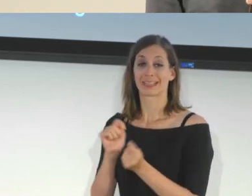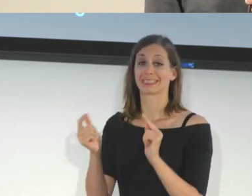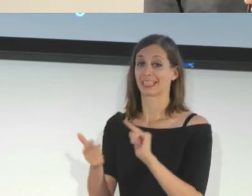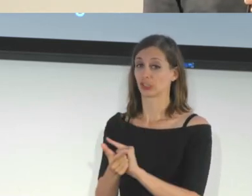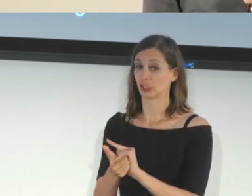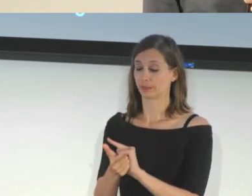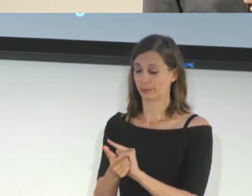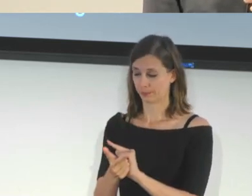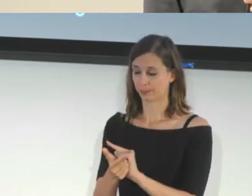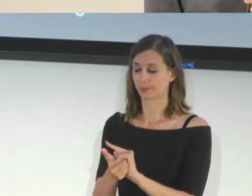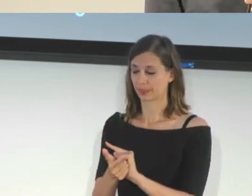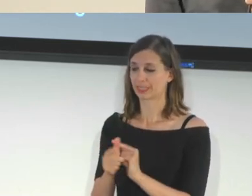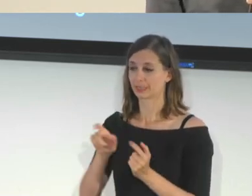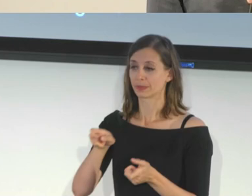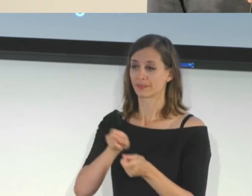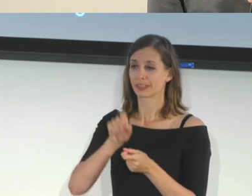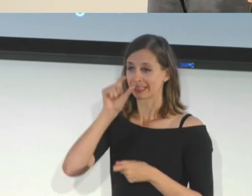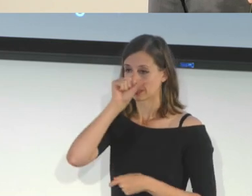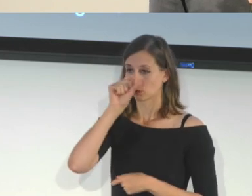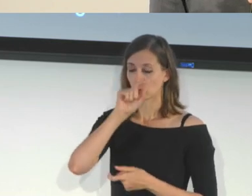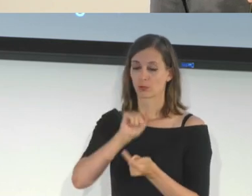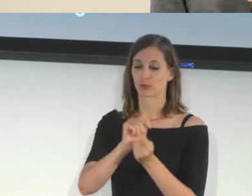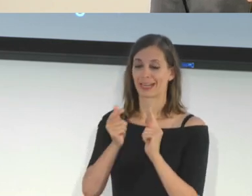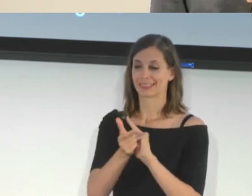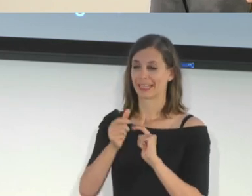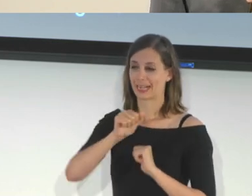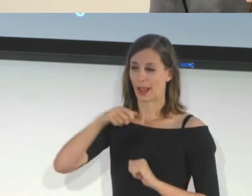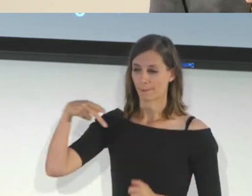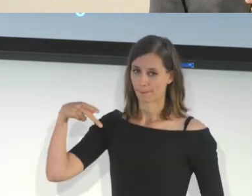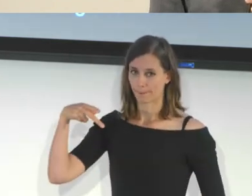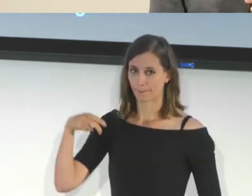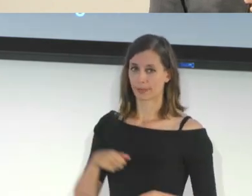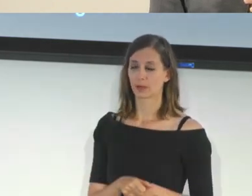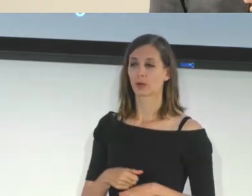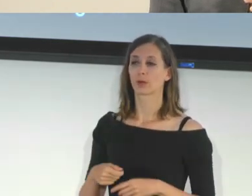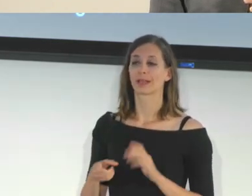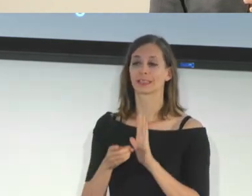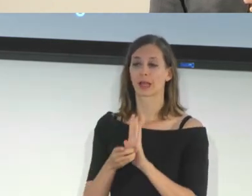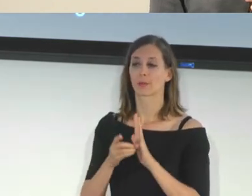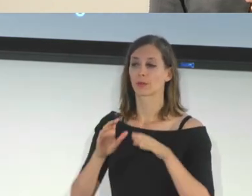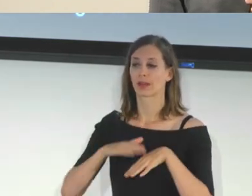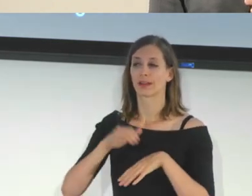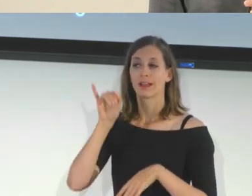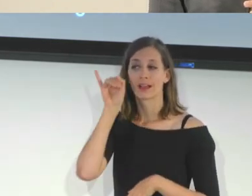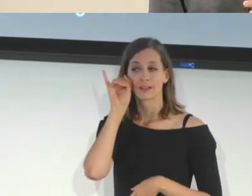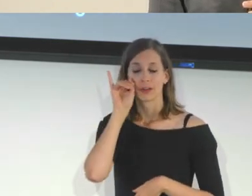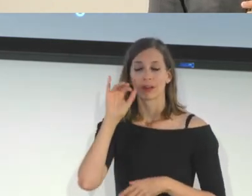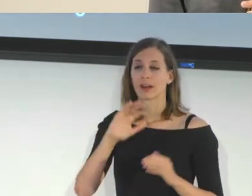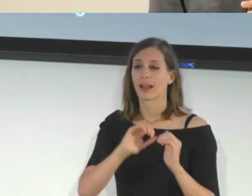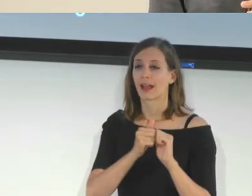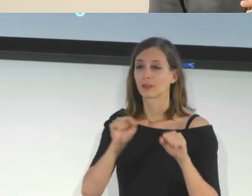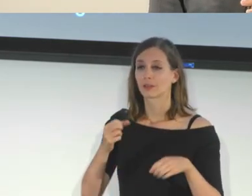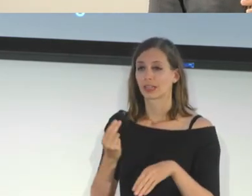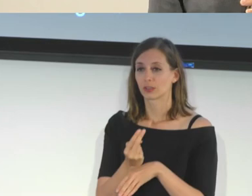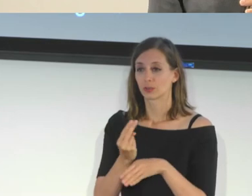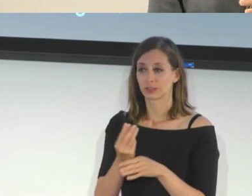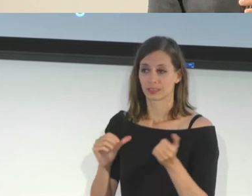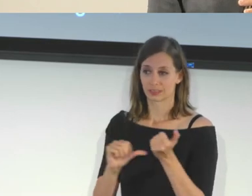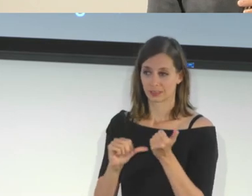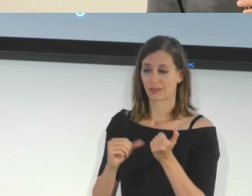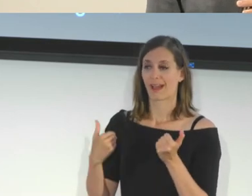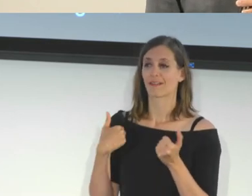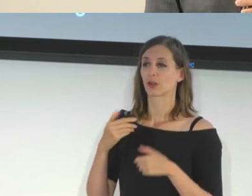specifically within the Google Translate app, we demoed on an iPhone how you can use the assistant to have a real-time